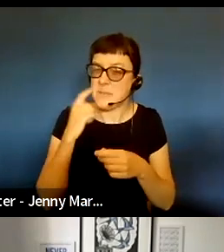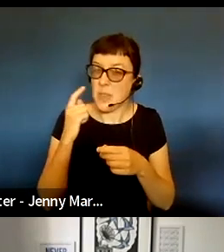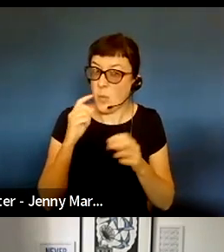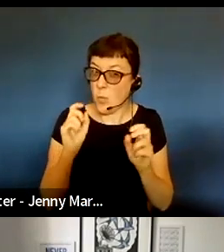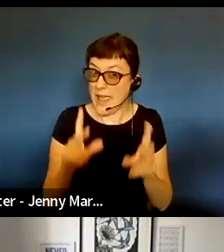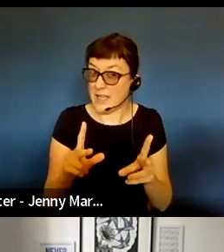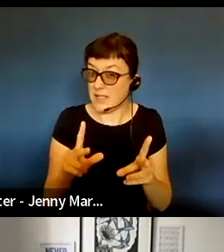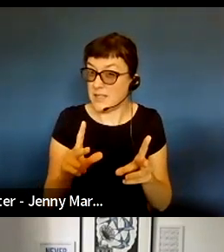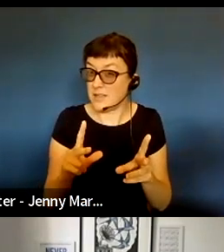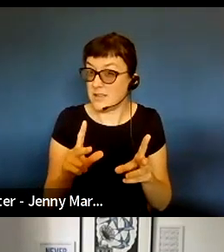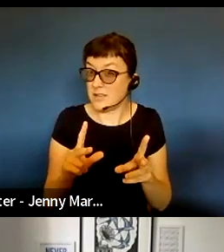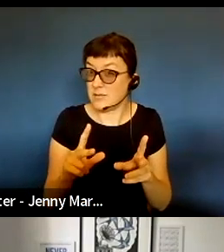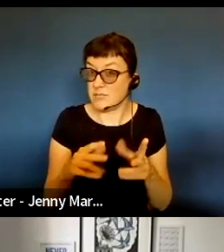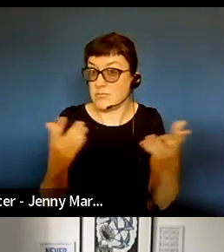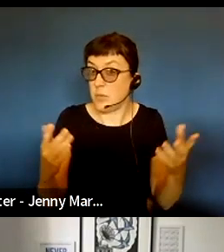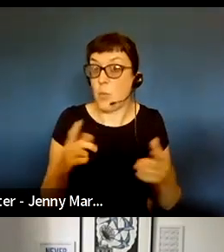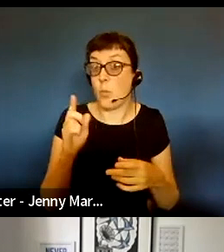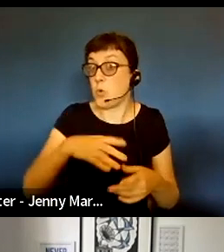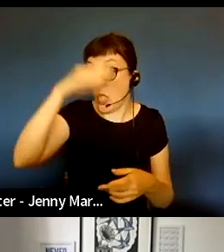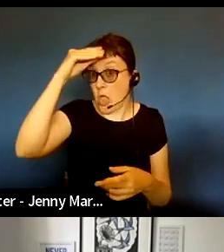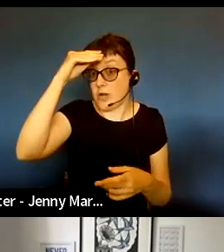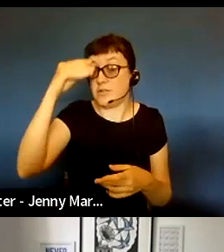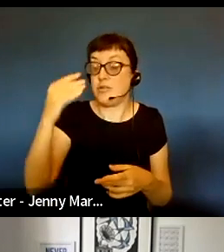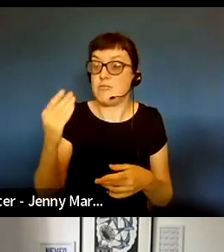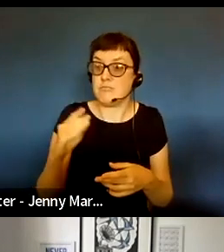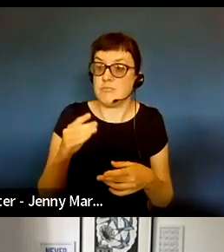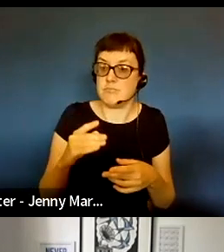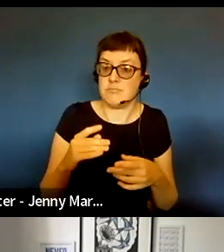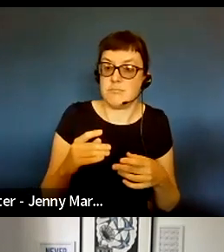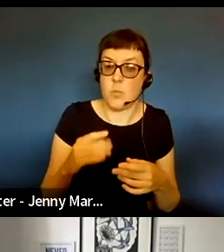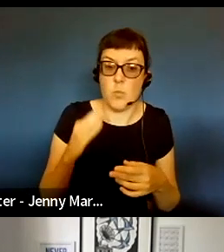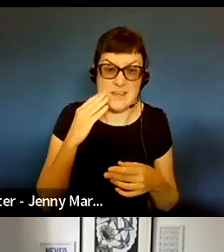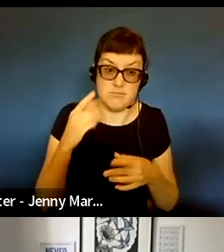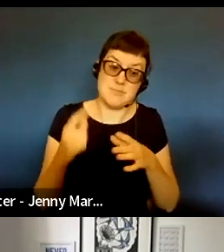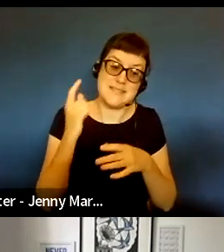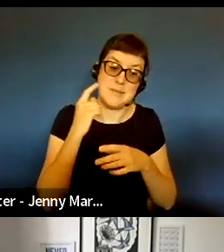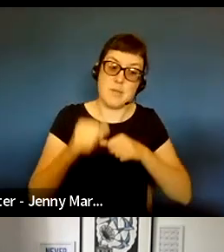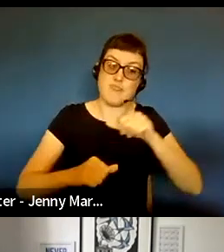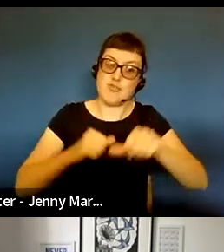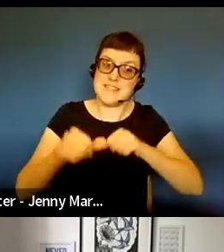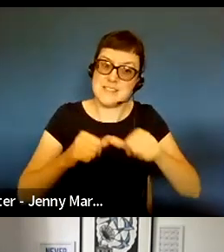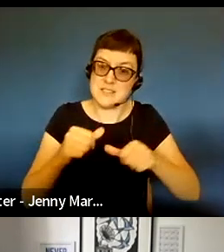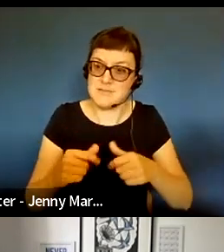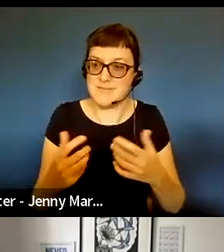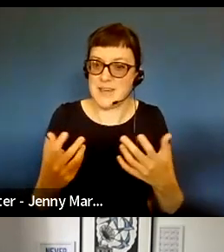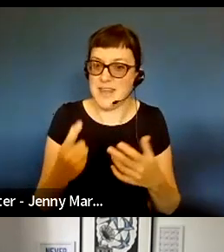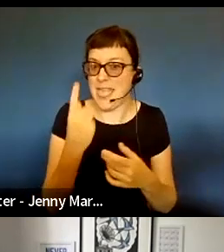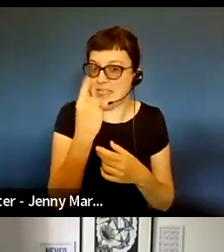something. Yeah, what did you learn about simplicity in asking for information and an eligibility.